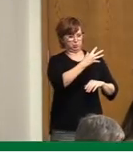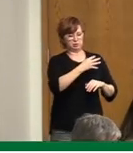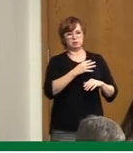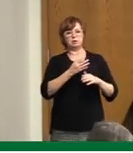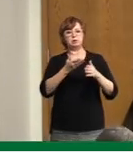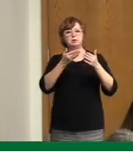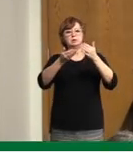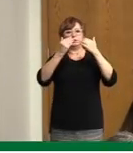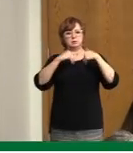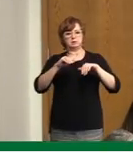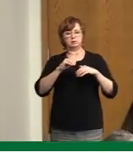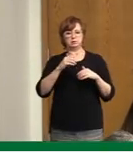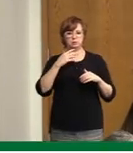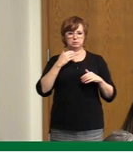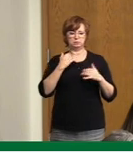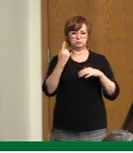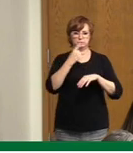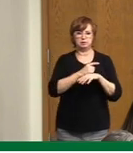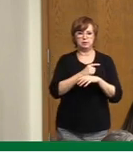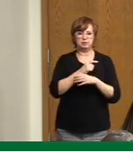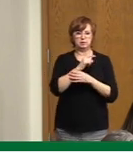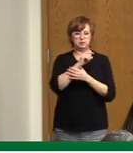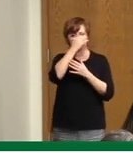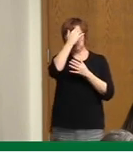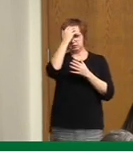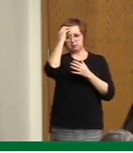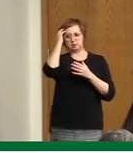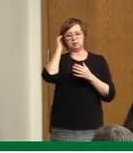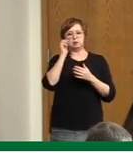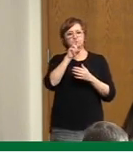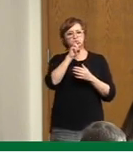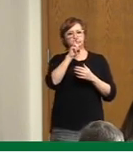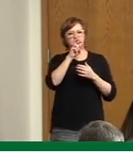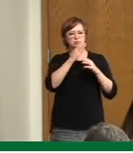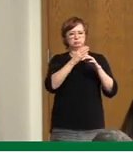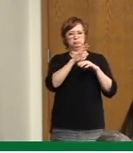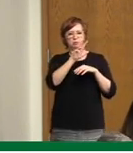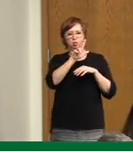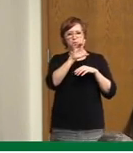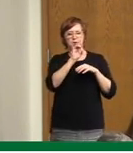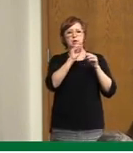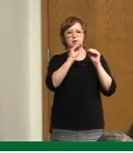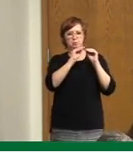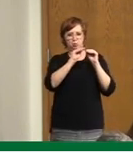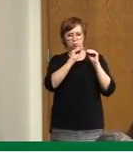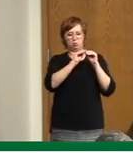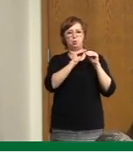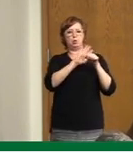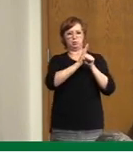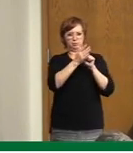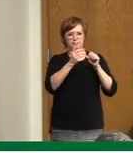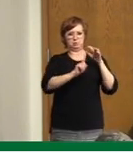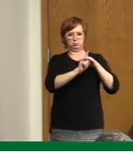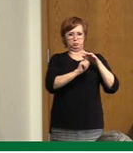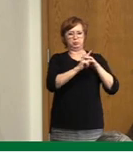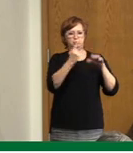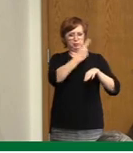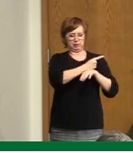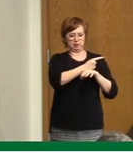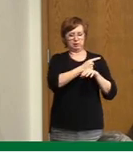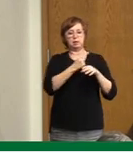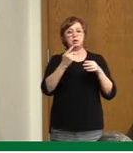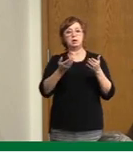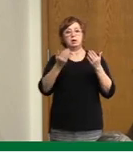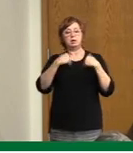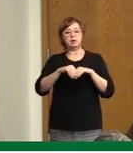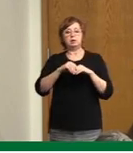identified 238 additional cases today and sadly two more deaths in the past 24 hours, meaning that we have